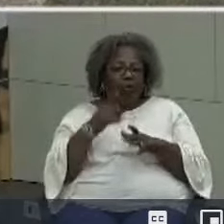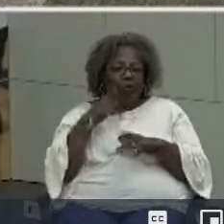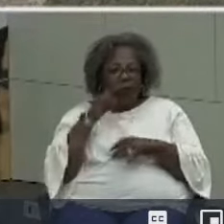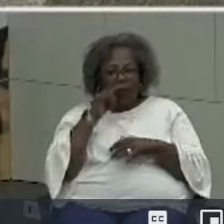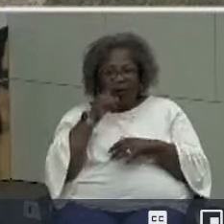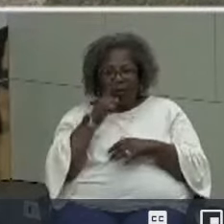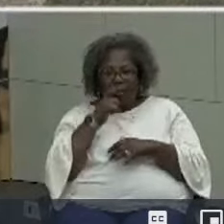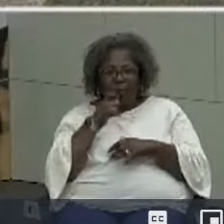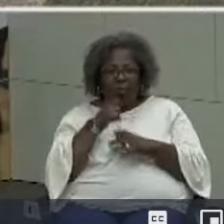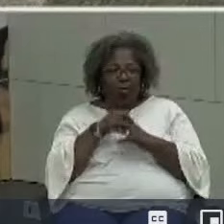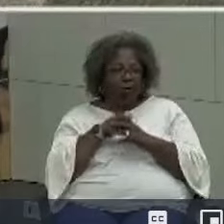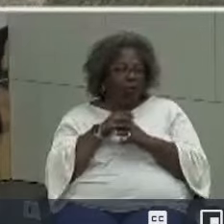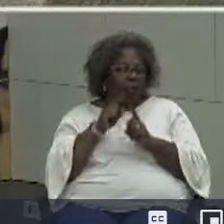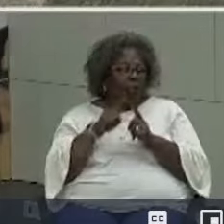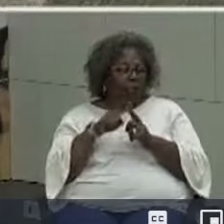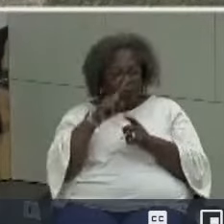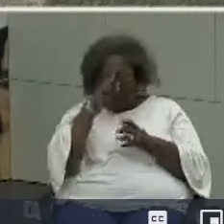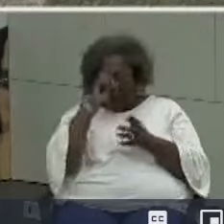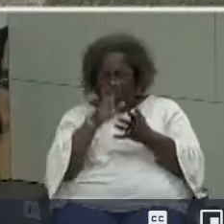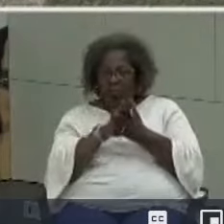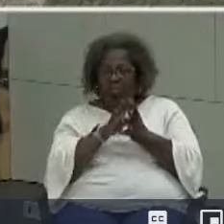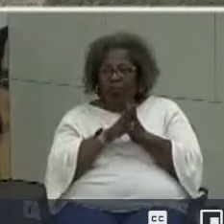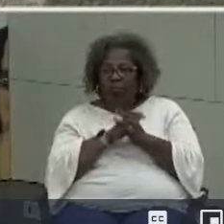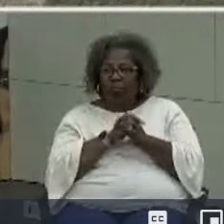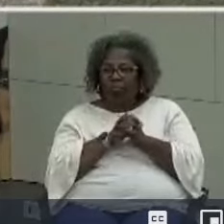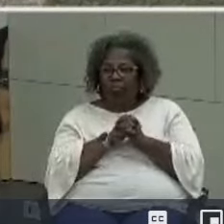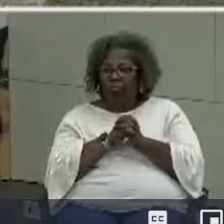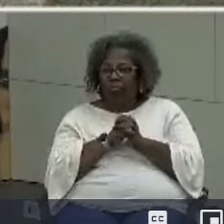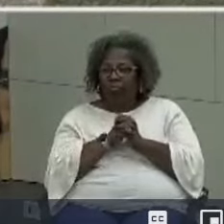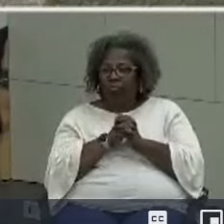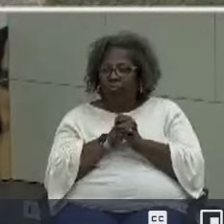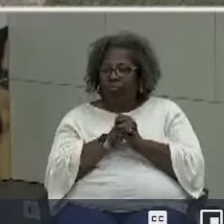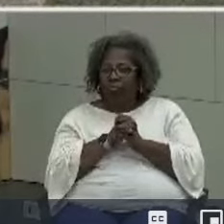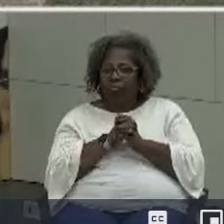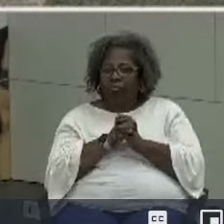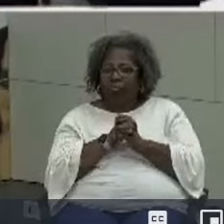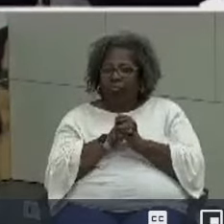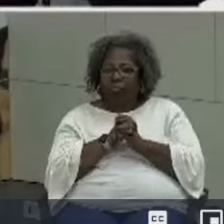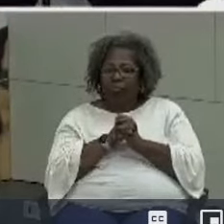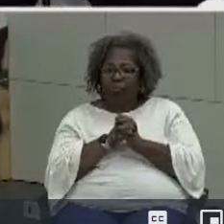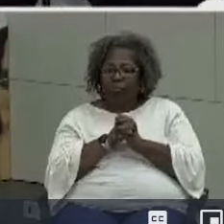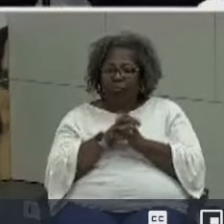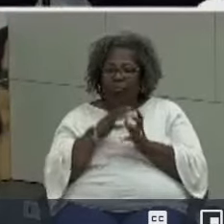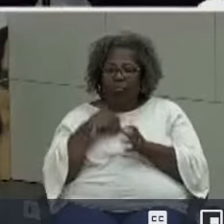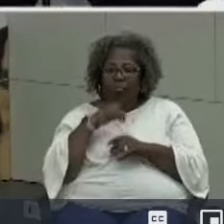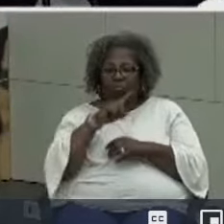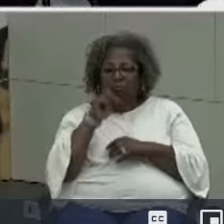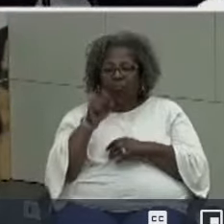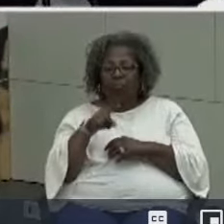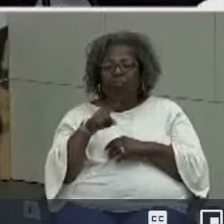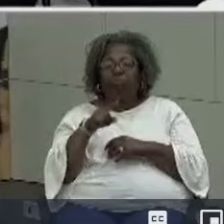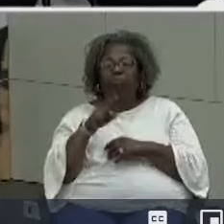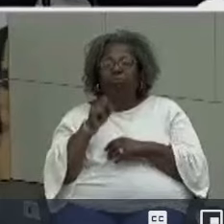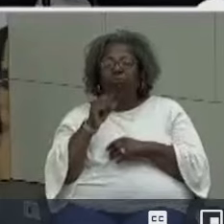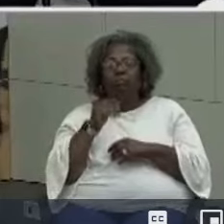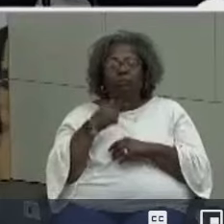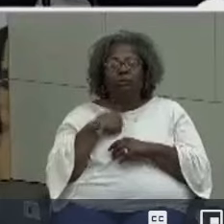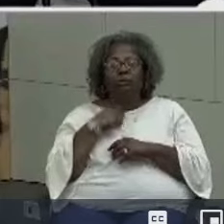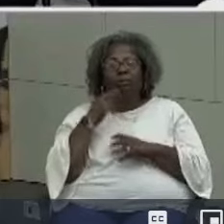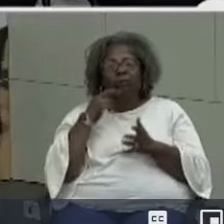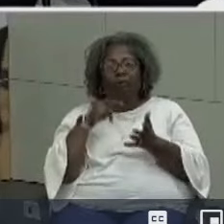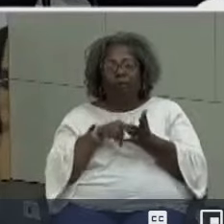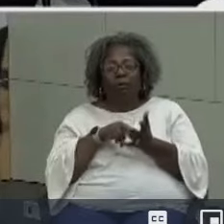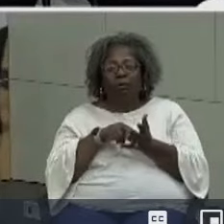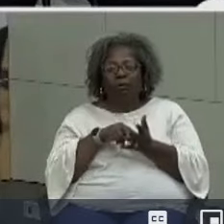kids who go to summer school. Okay okay I have a question so I am looking